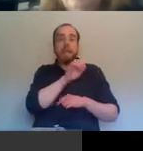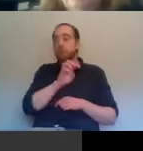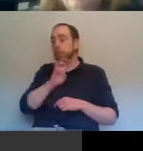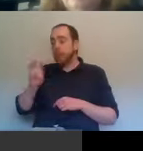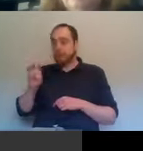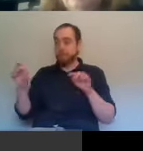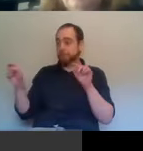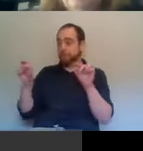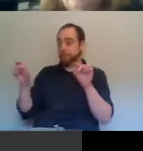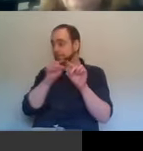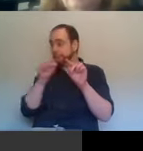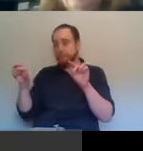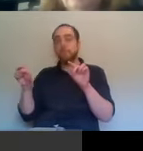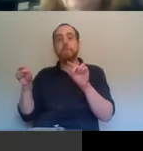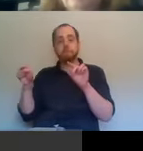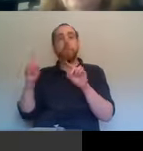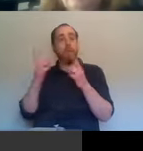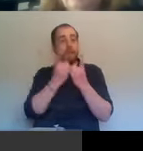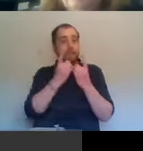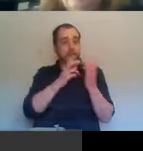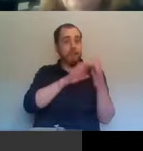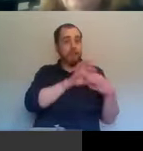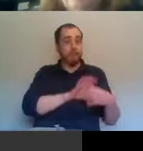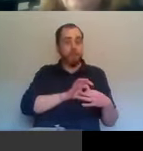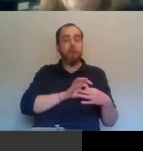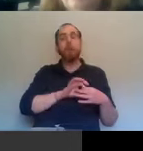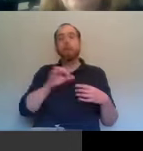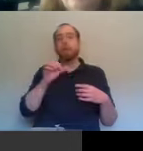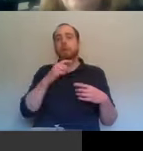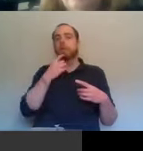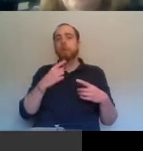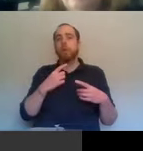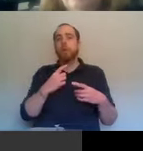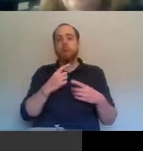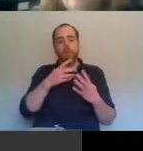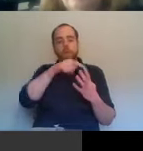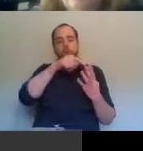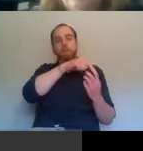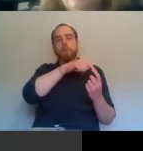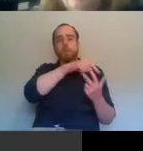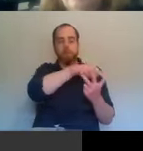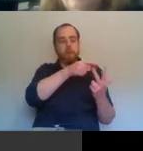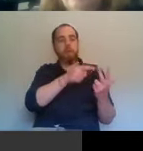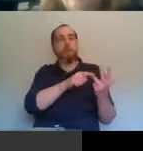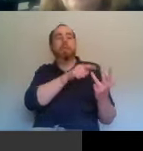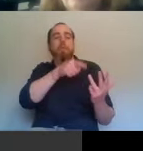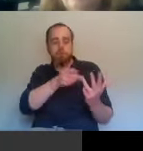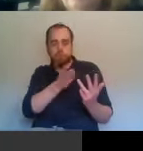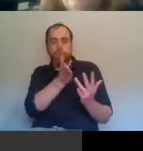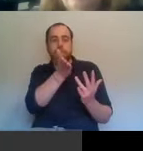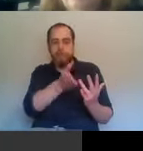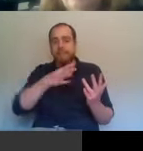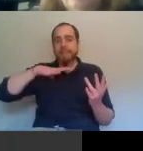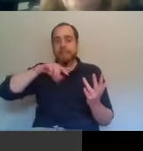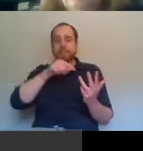one of the things that nationalists insisted was that there was a fourth strand to the Good Friday Agreement. Not actually written, not there, and you can read it